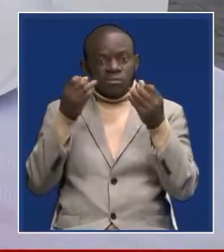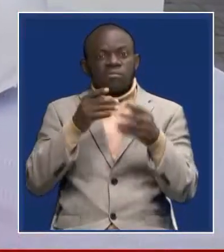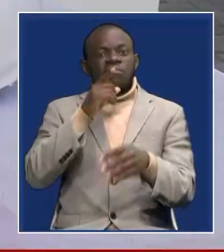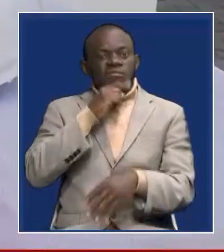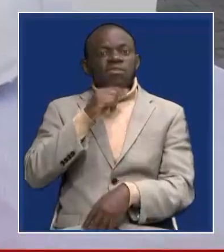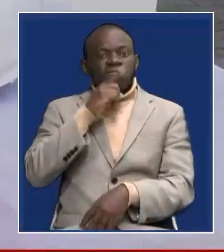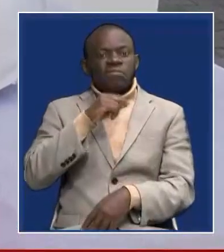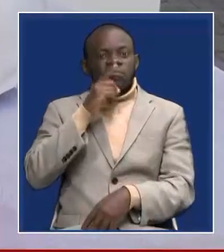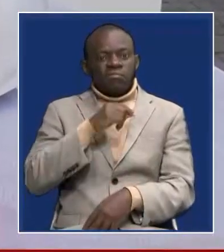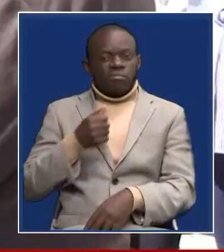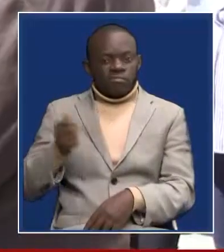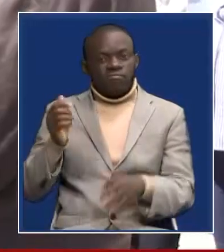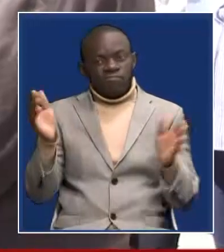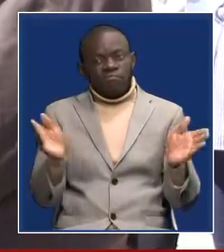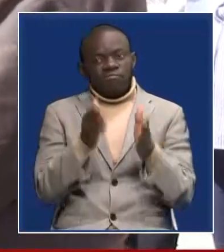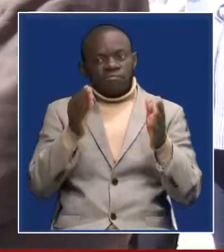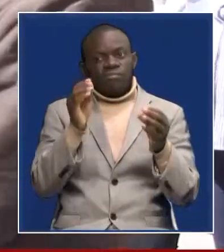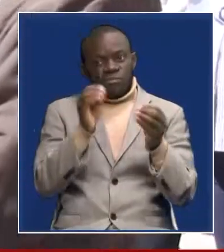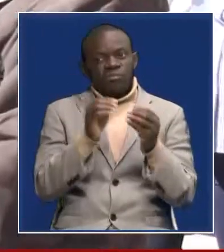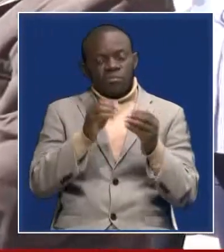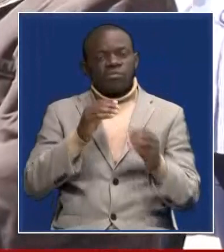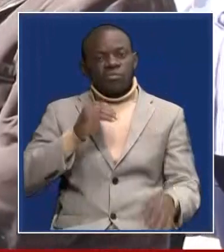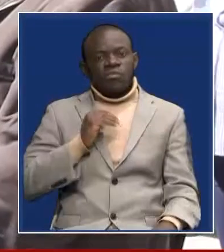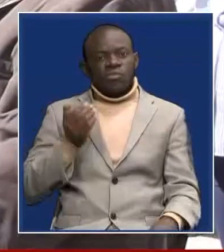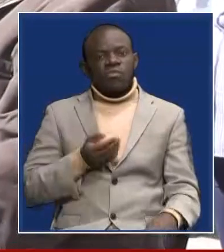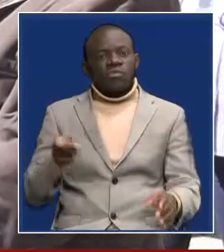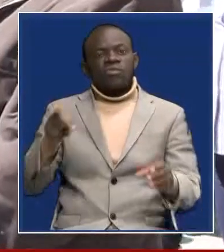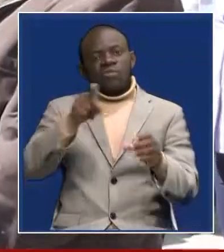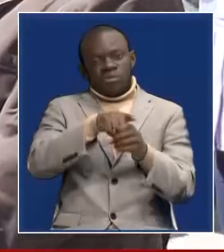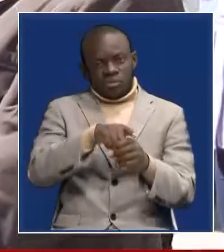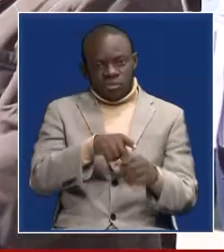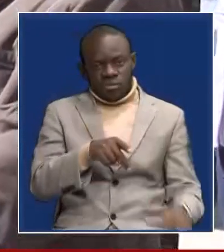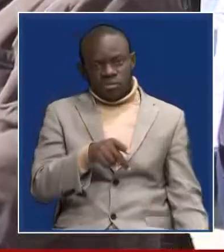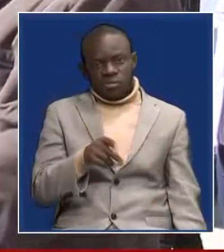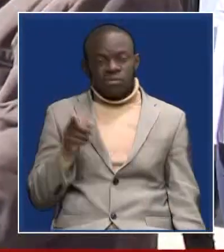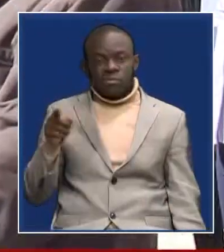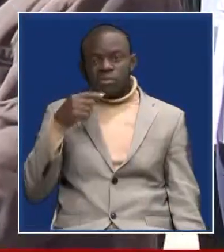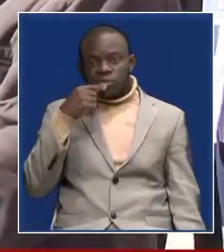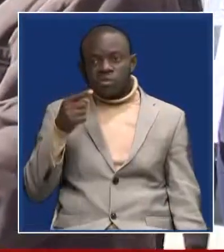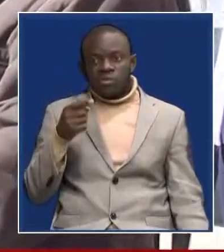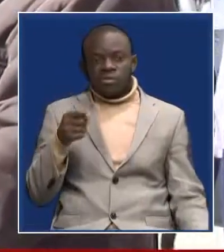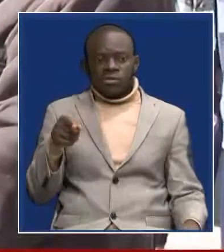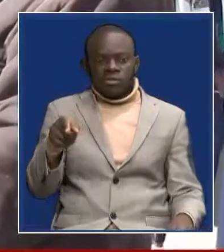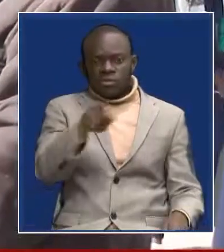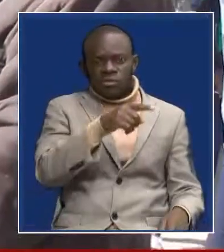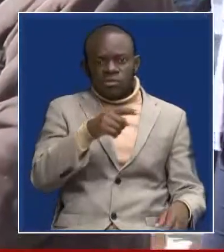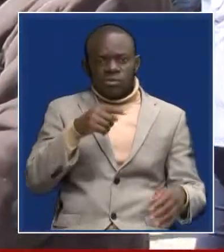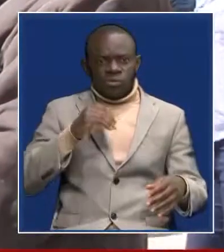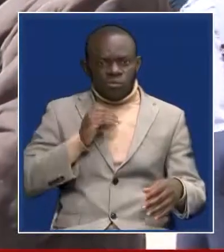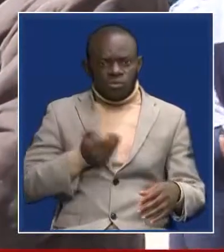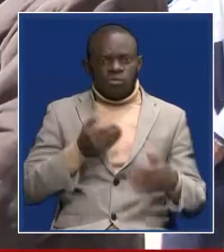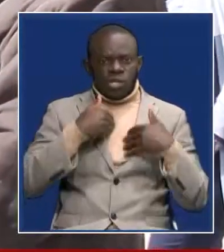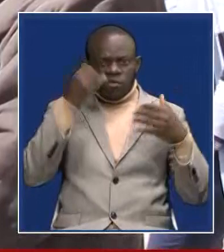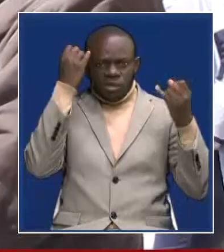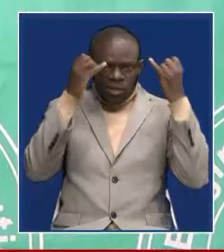participation from women she has however said the engineering Institute is ready to support innovations which